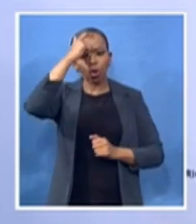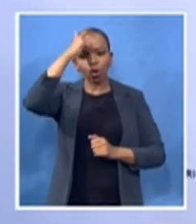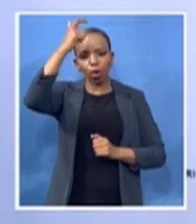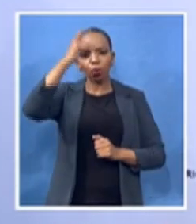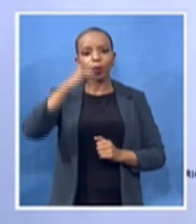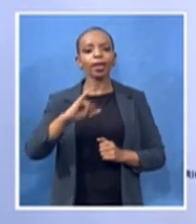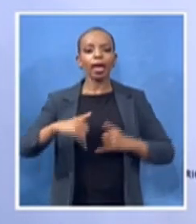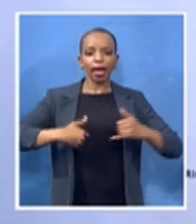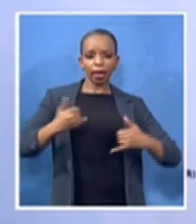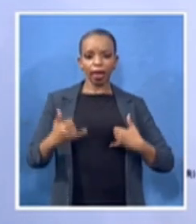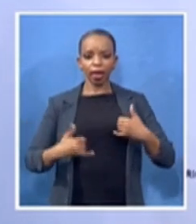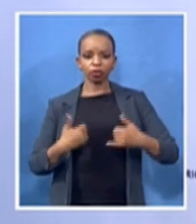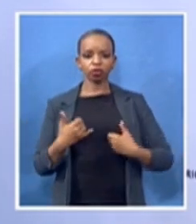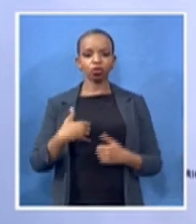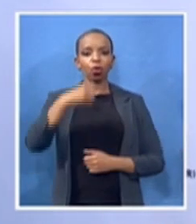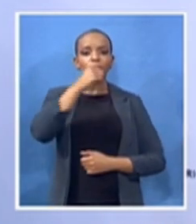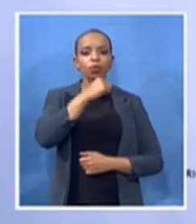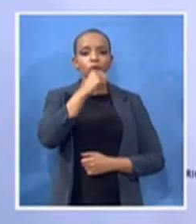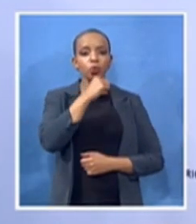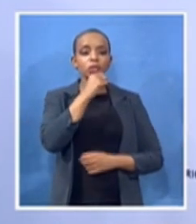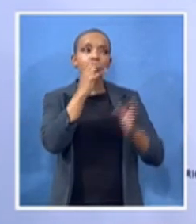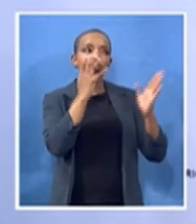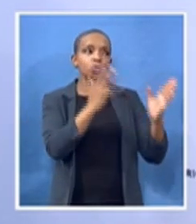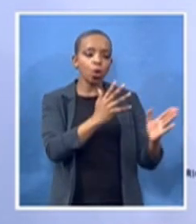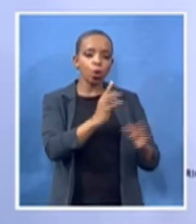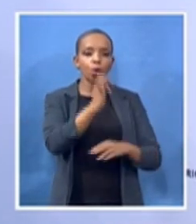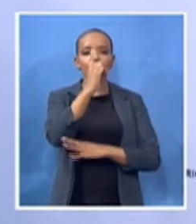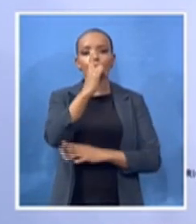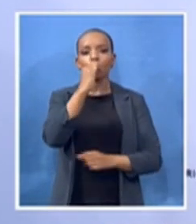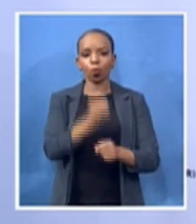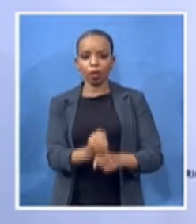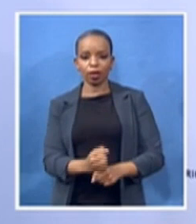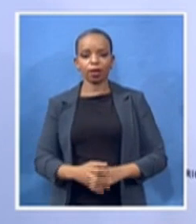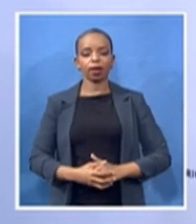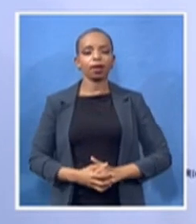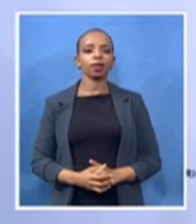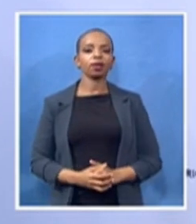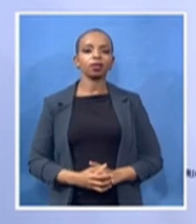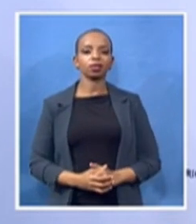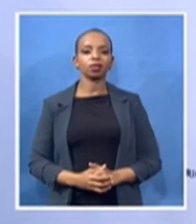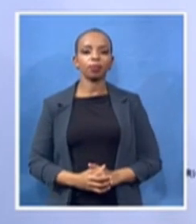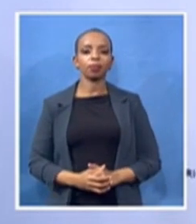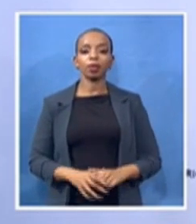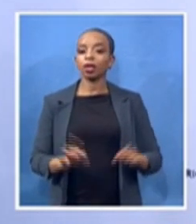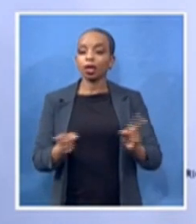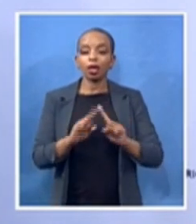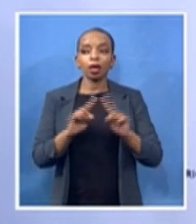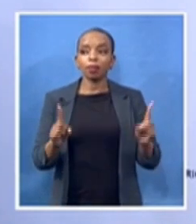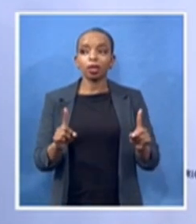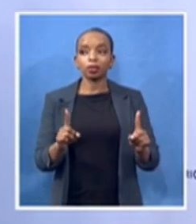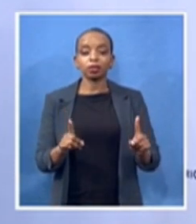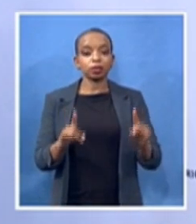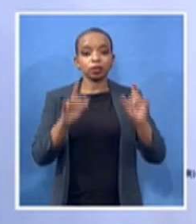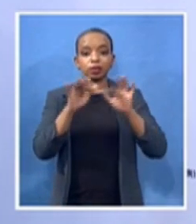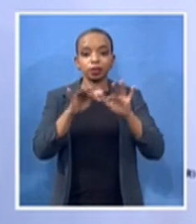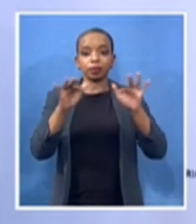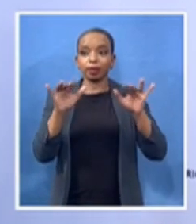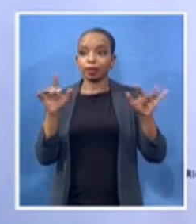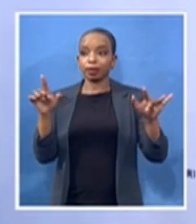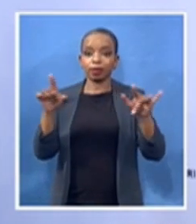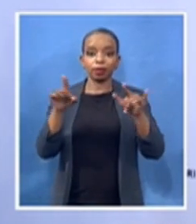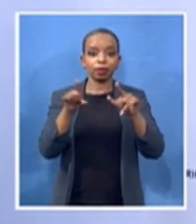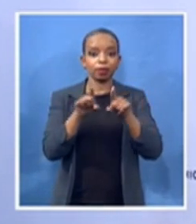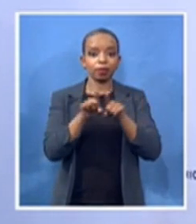But also, they don't even talk about that